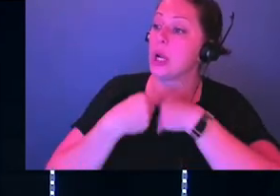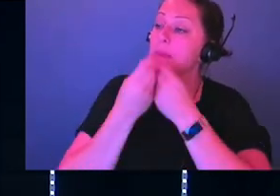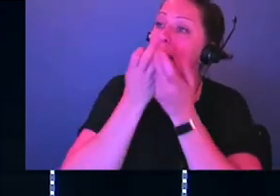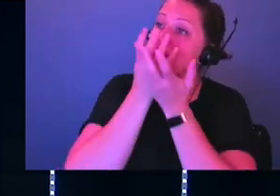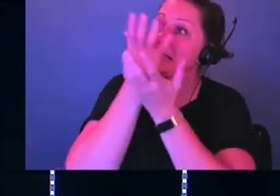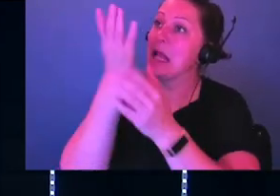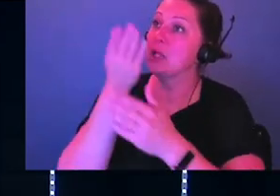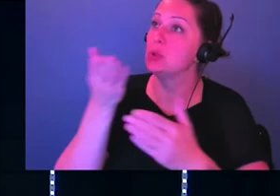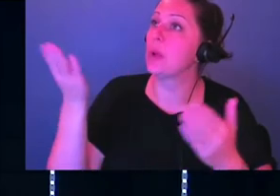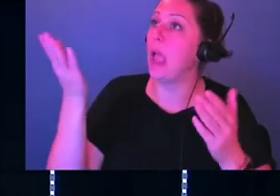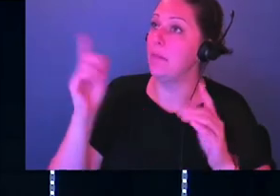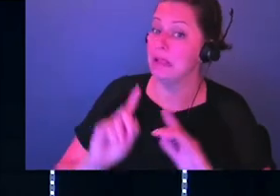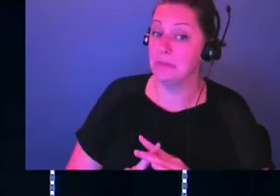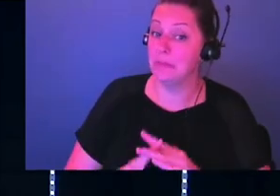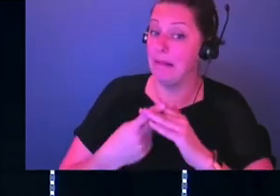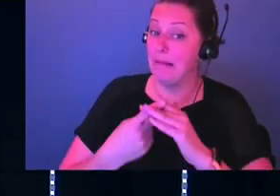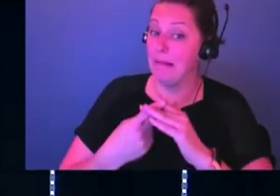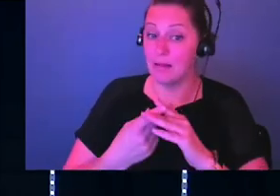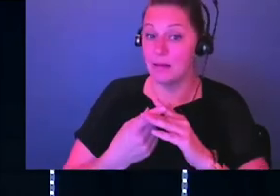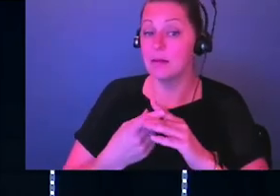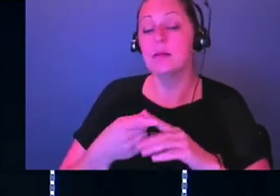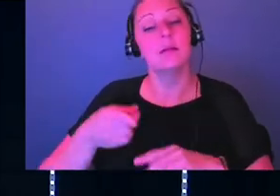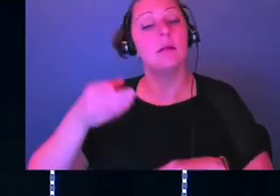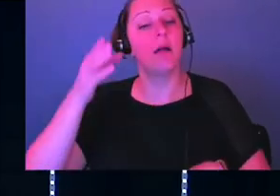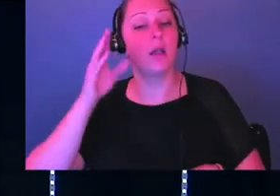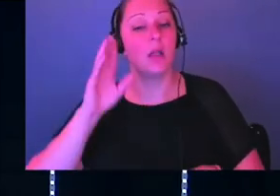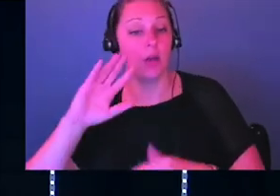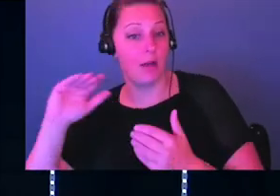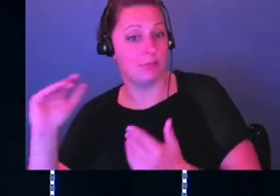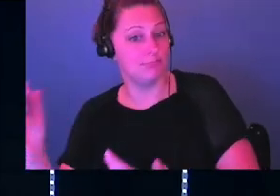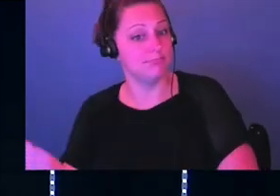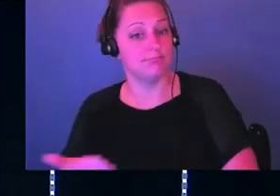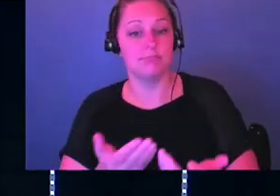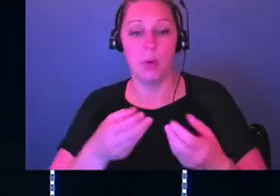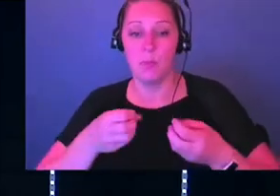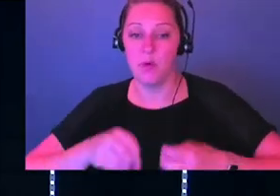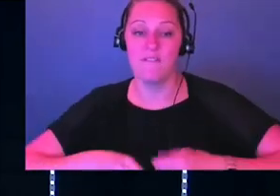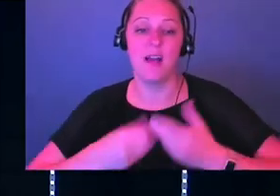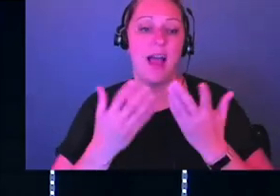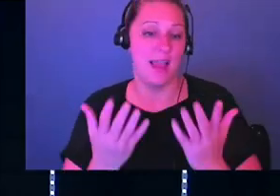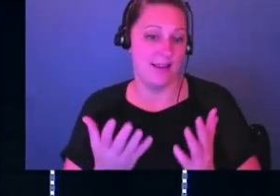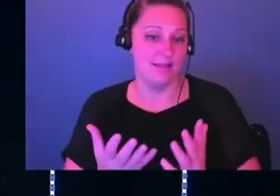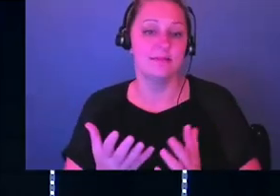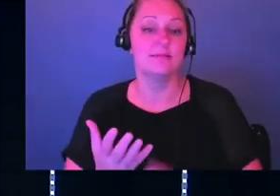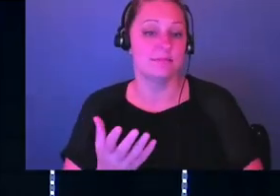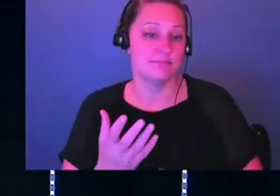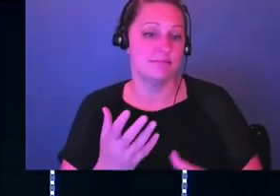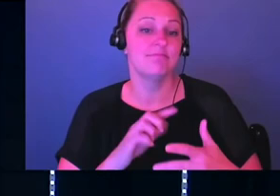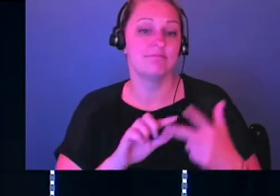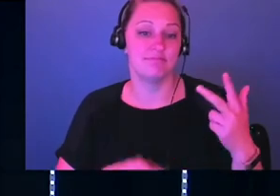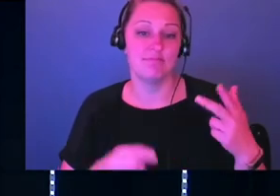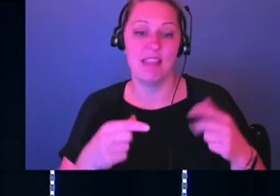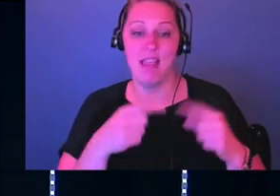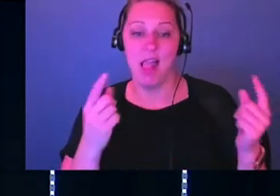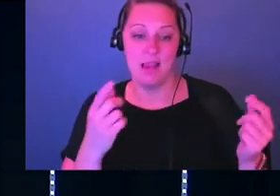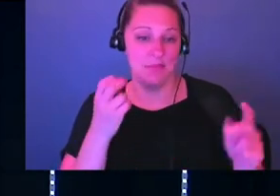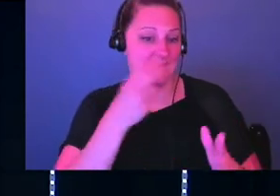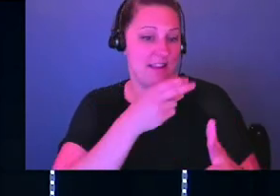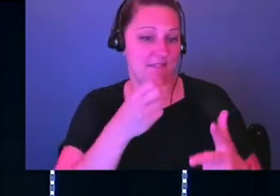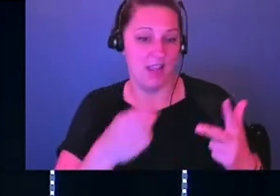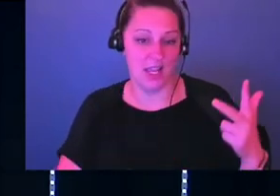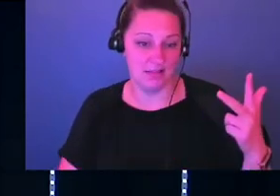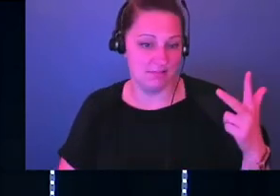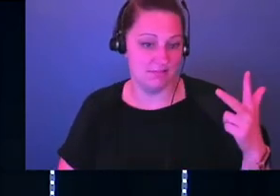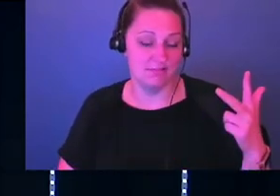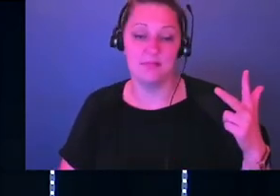They took that step and God delivered them. When they started singing, the enemies were defeated. Just trust.